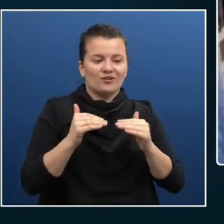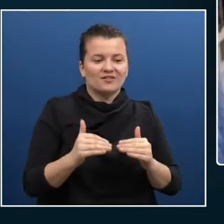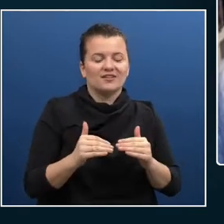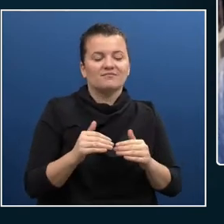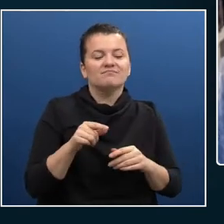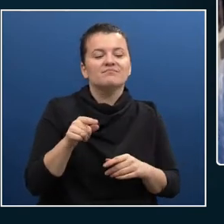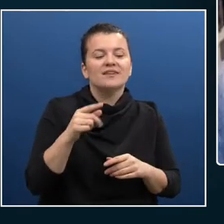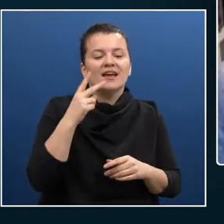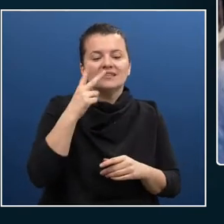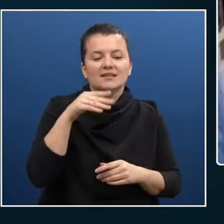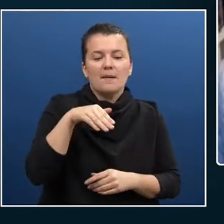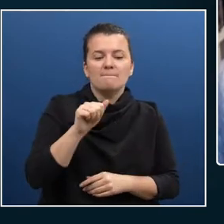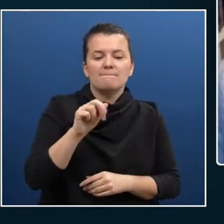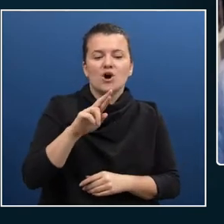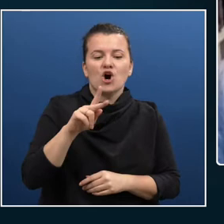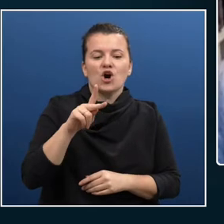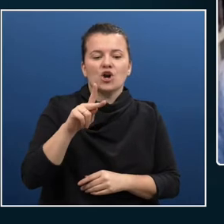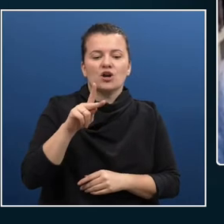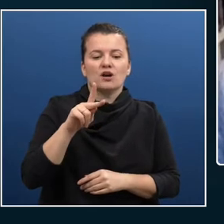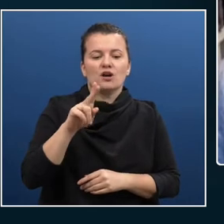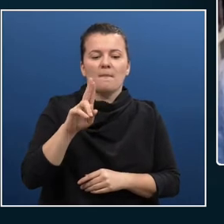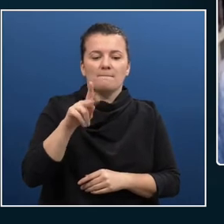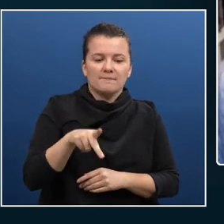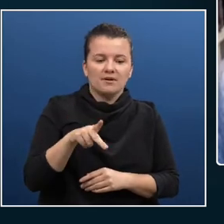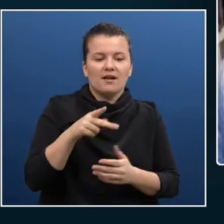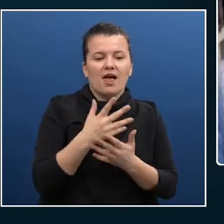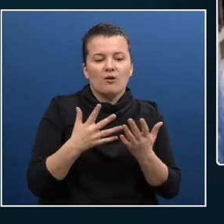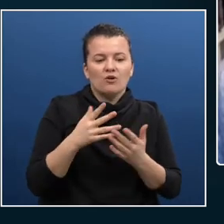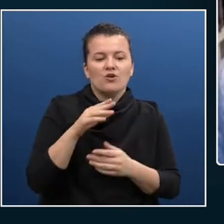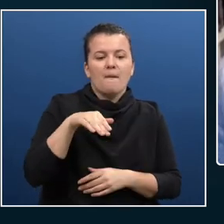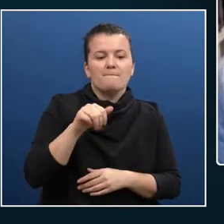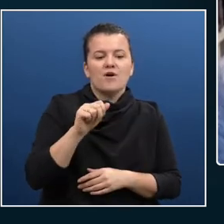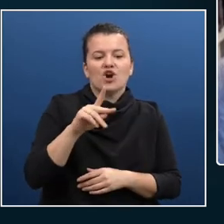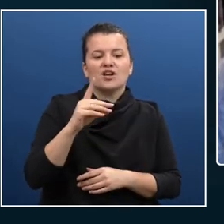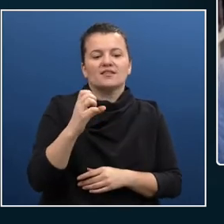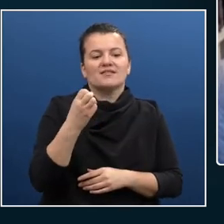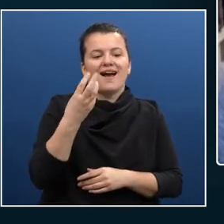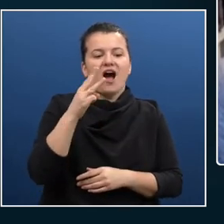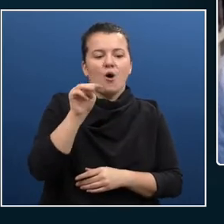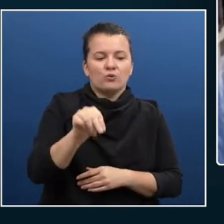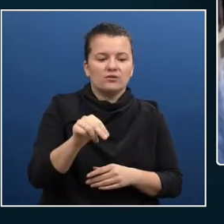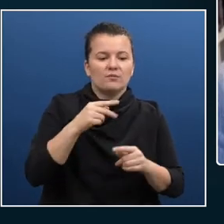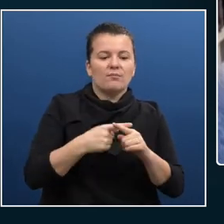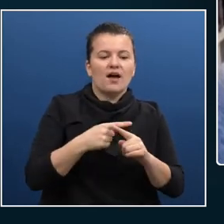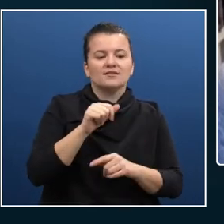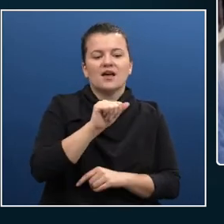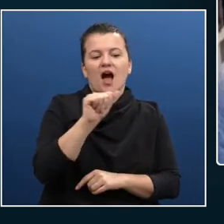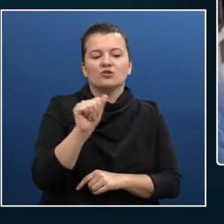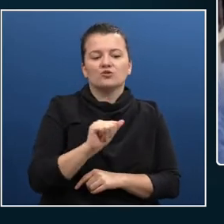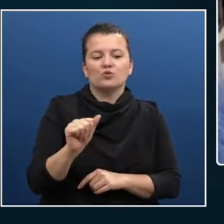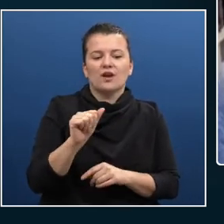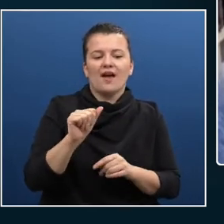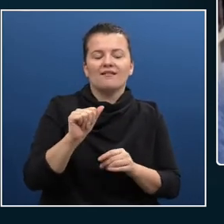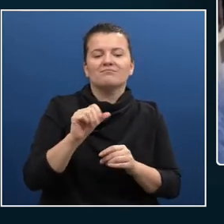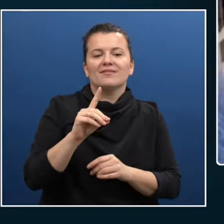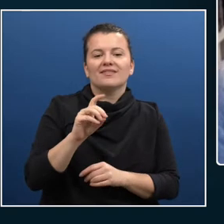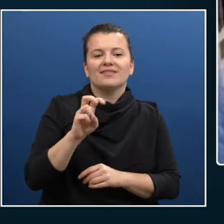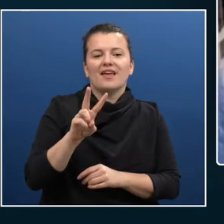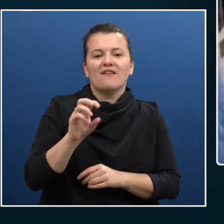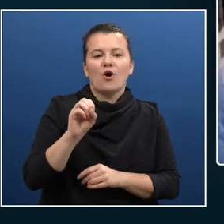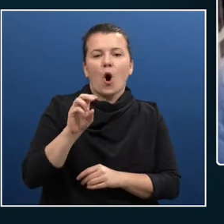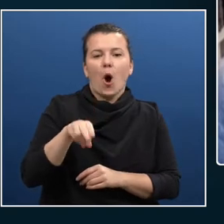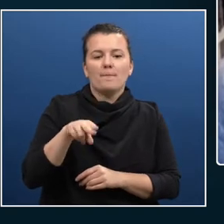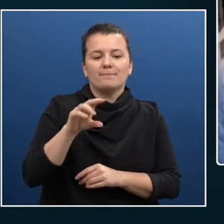Markdown and Azure DevOps. And then we close with Esther Bartel and Frig Bersen with a session on